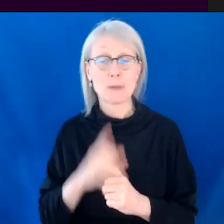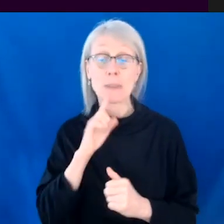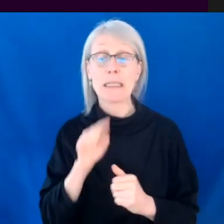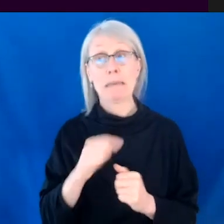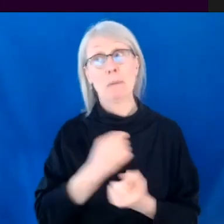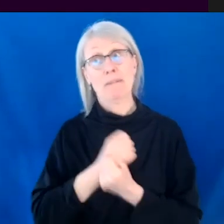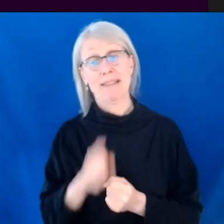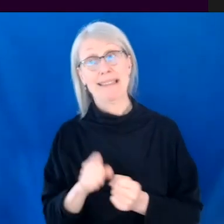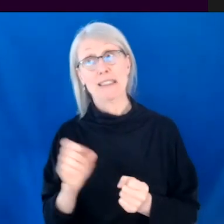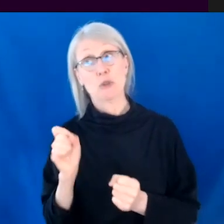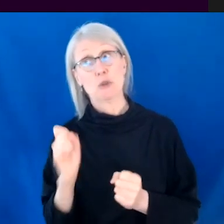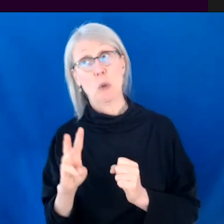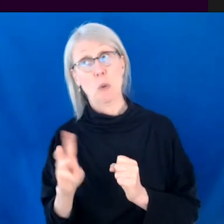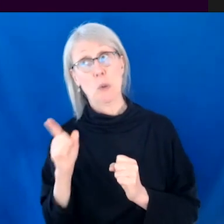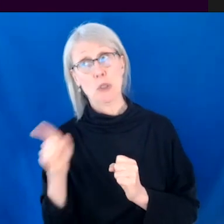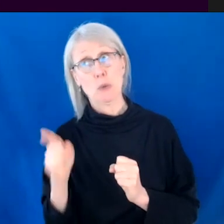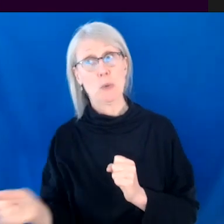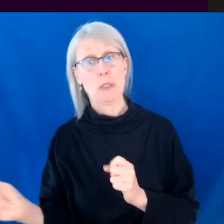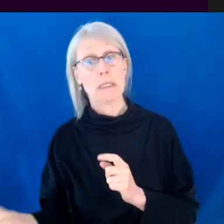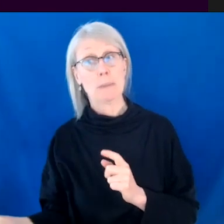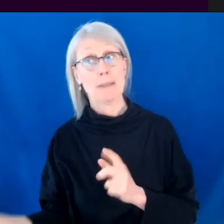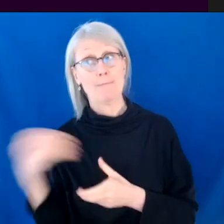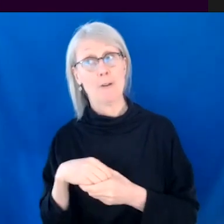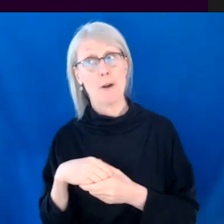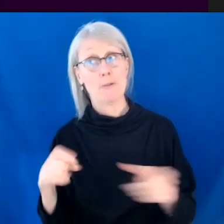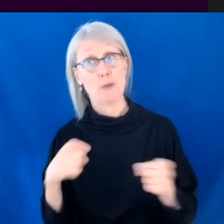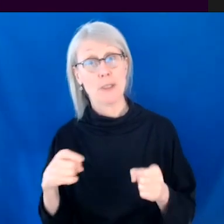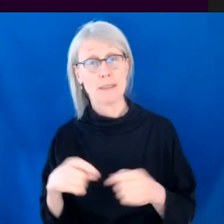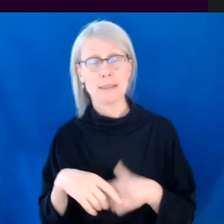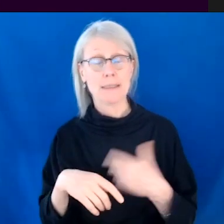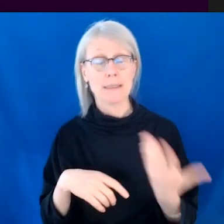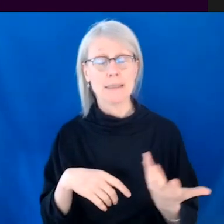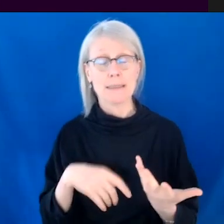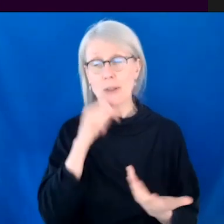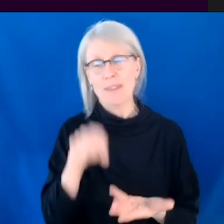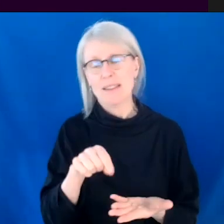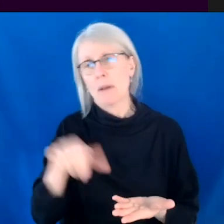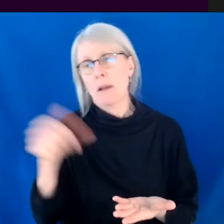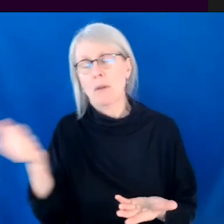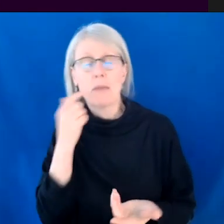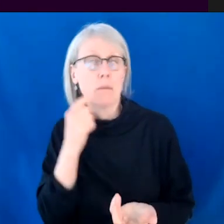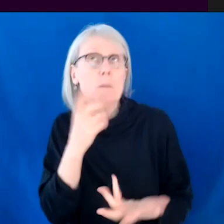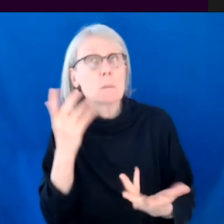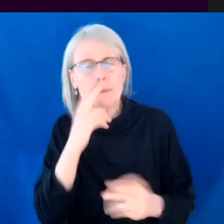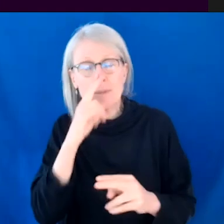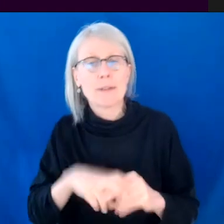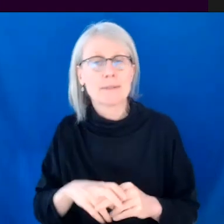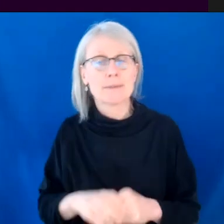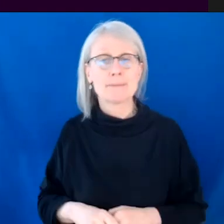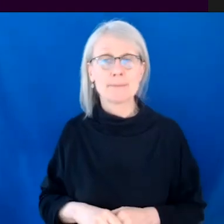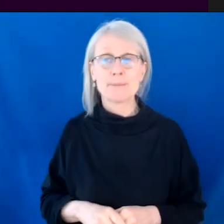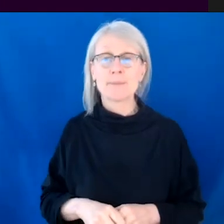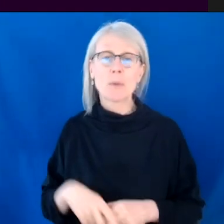so that I could write an episode and have Corey direct it and kind of see, even though I was not the showrunner of that show, but, uh, I just thought it would be fun. So those are some